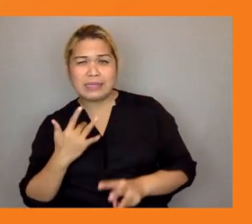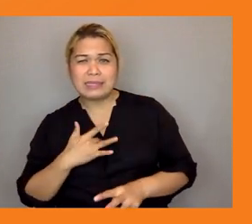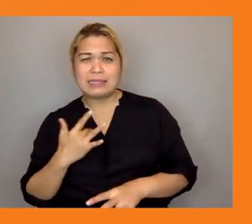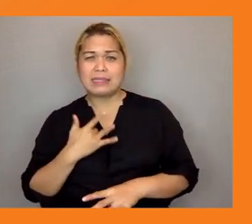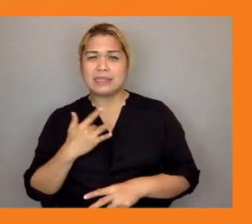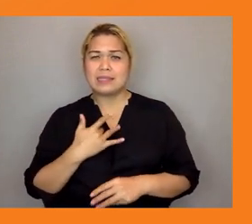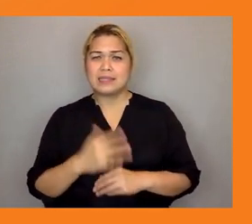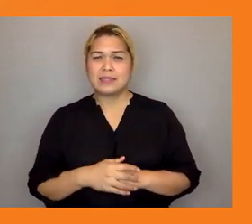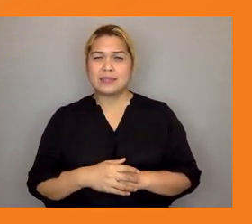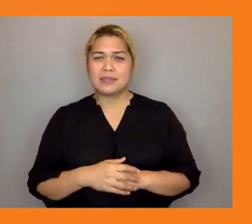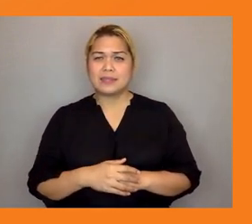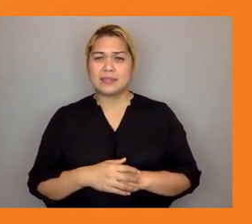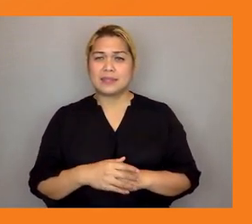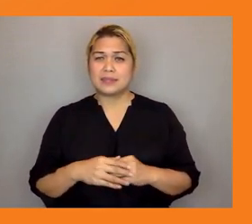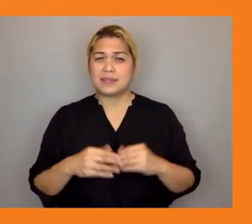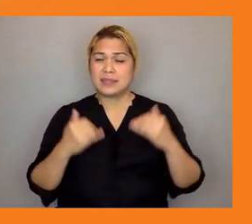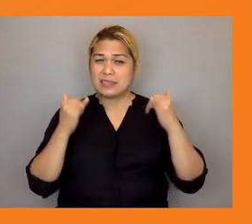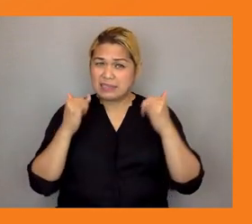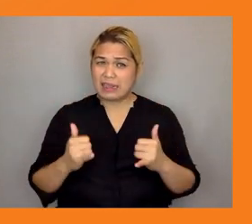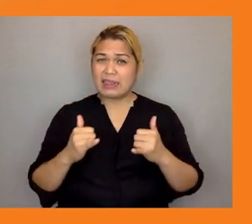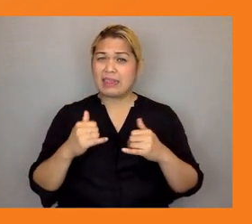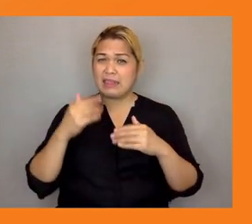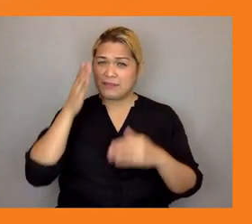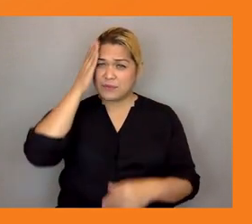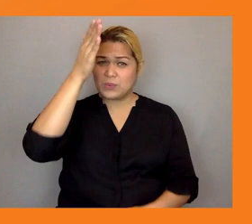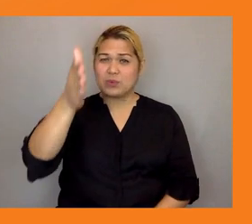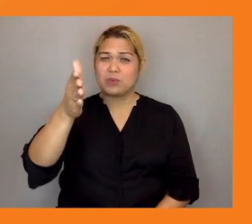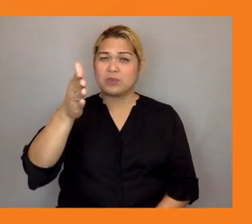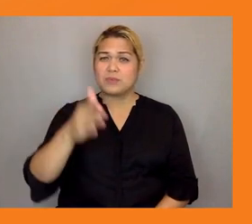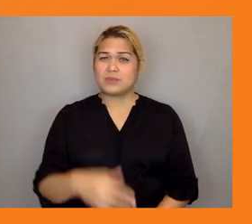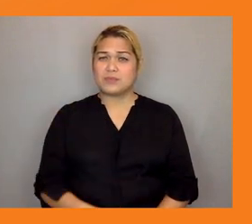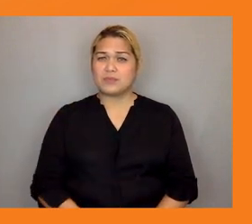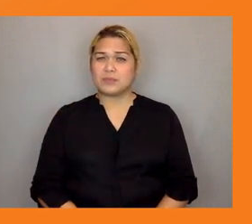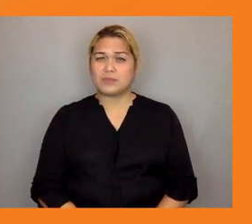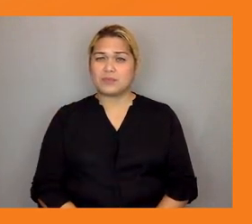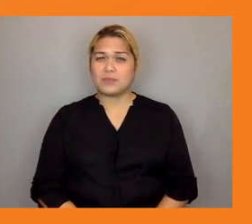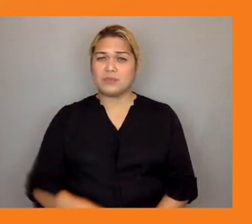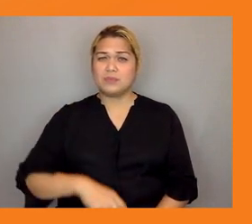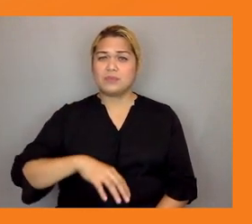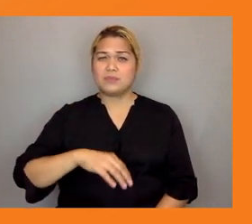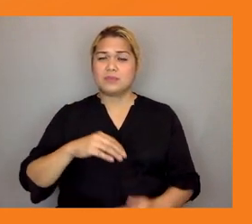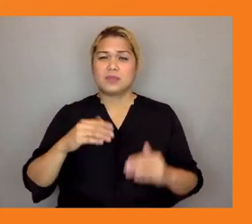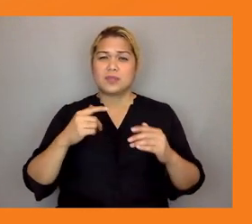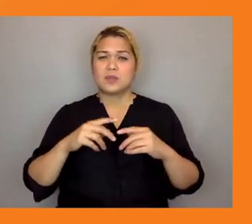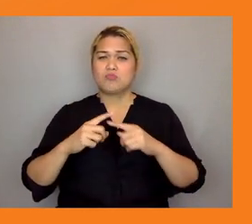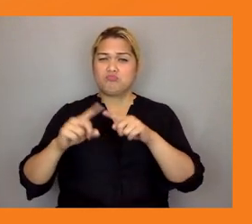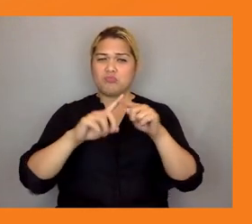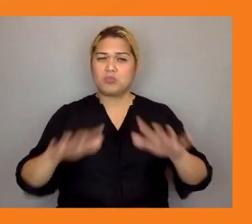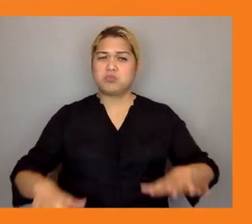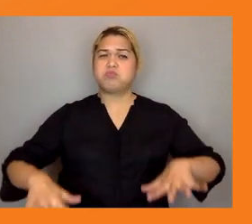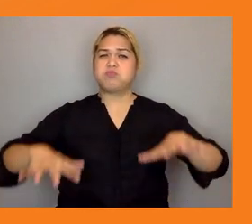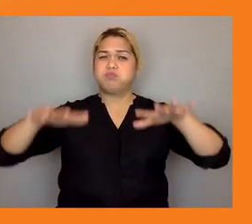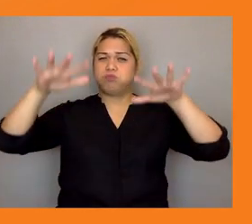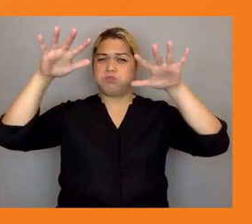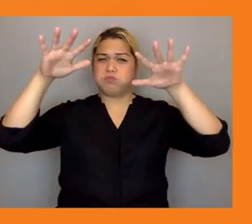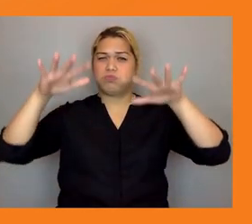with the you know with the sea level rise with the limited um land for living the homelessness the increasing of homelessness but at the same